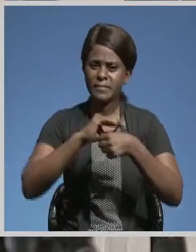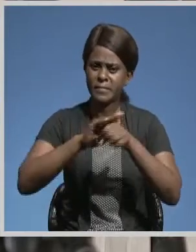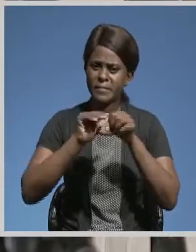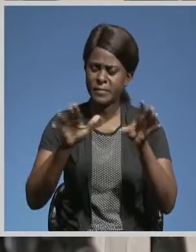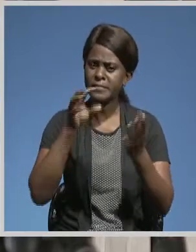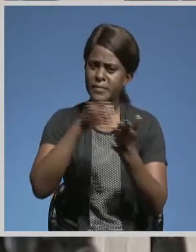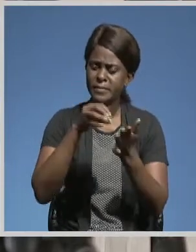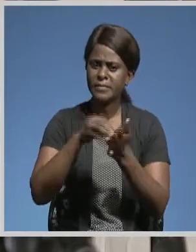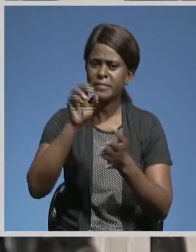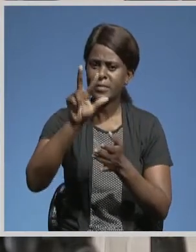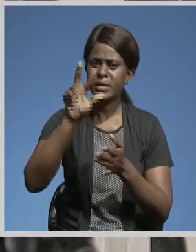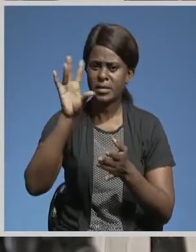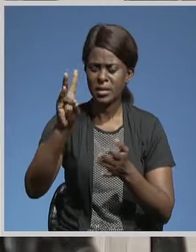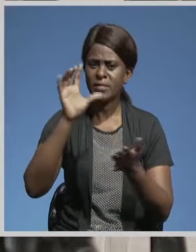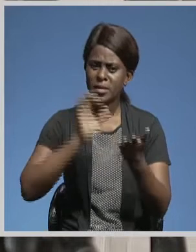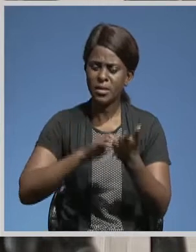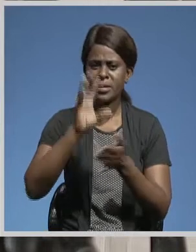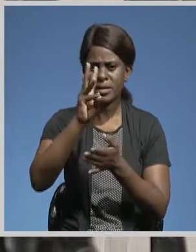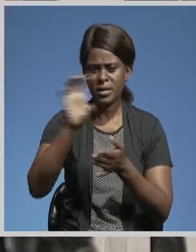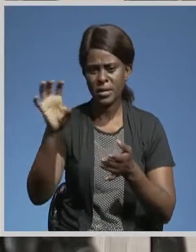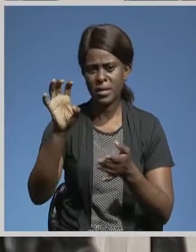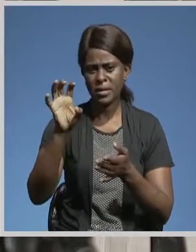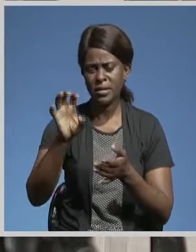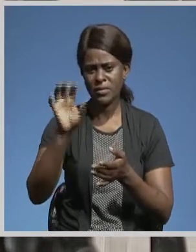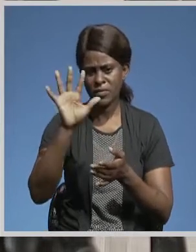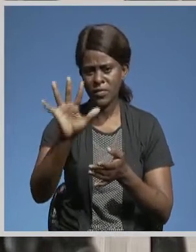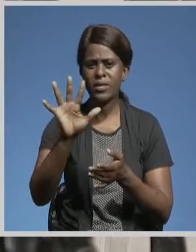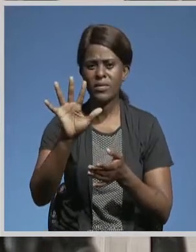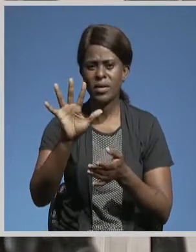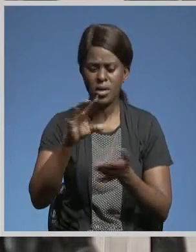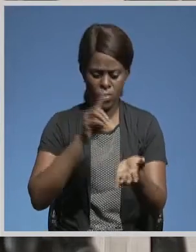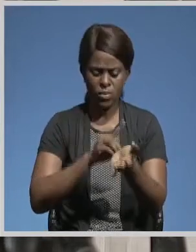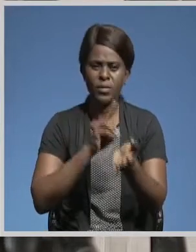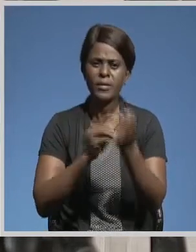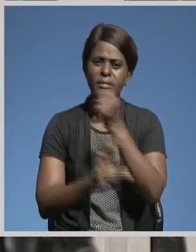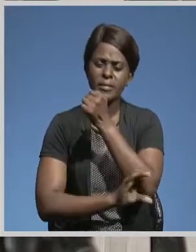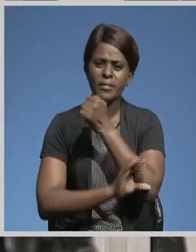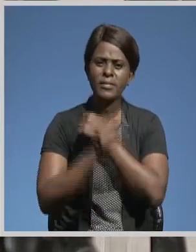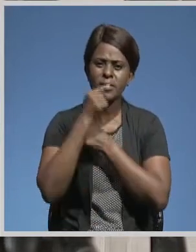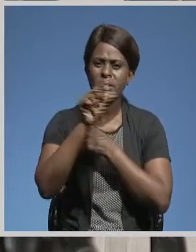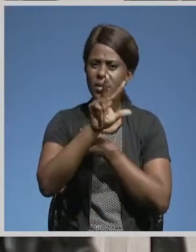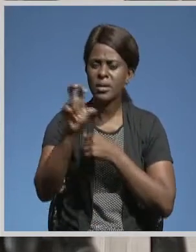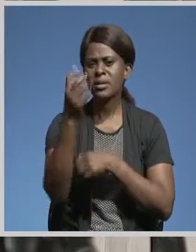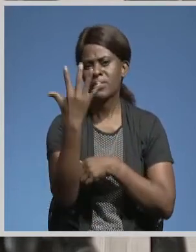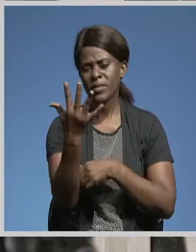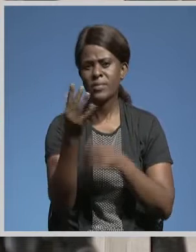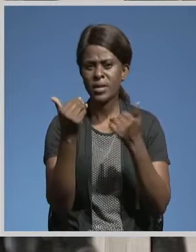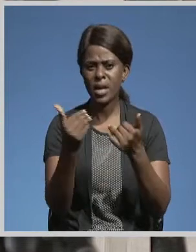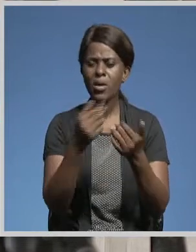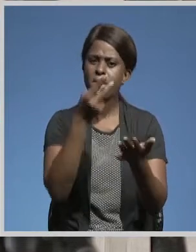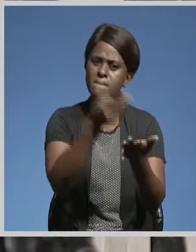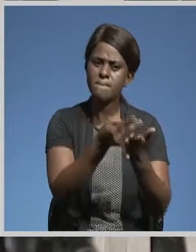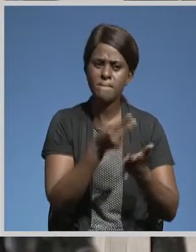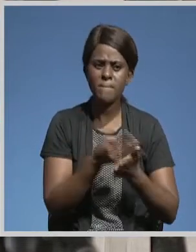-19 cases to 37,605. Dr. Chanda also said 305 cases are under admission